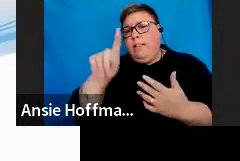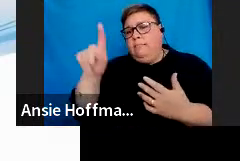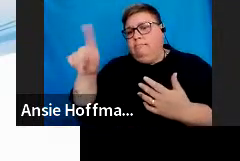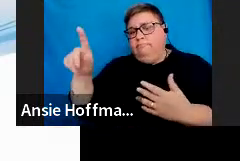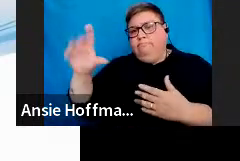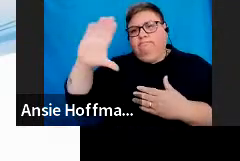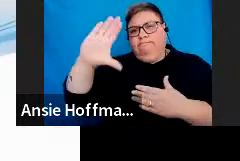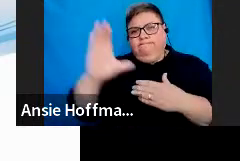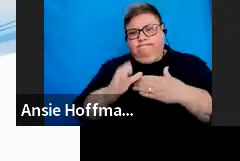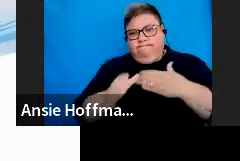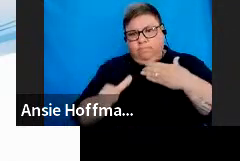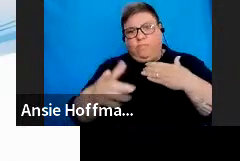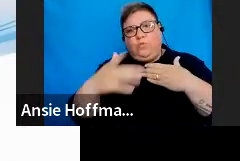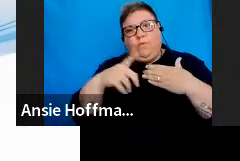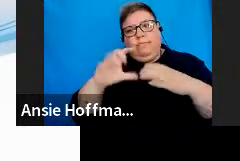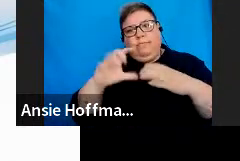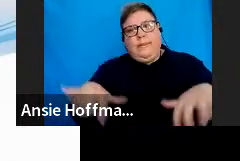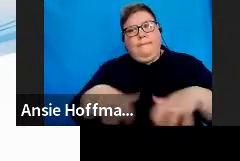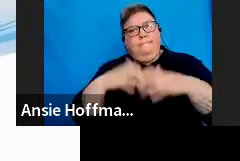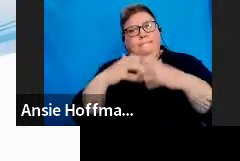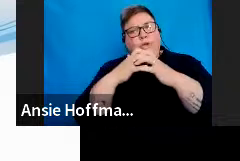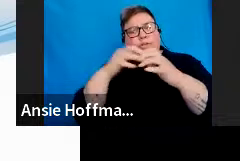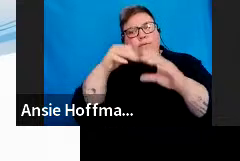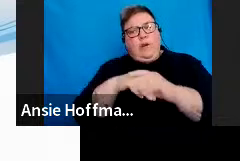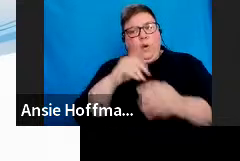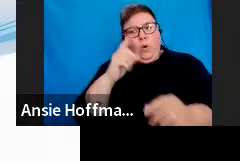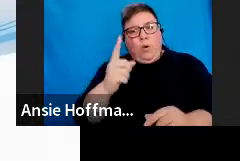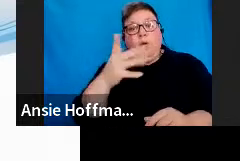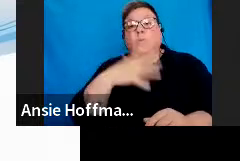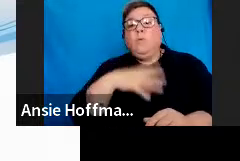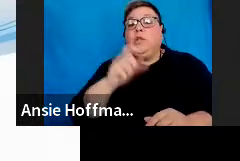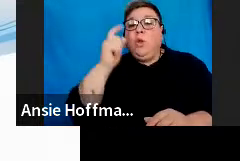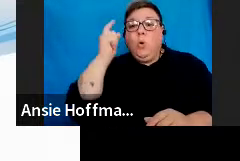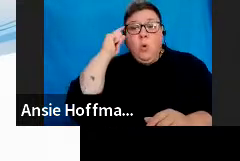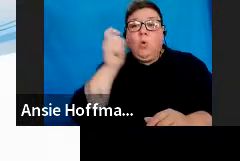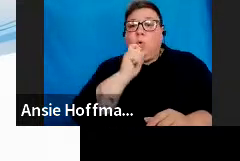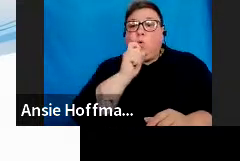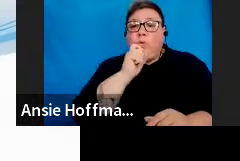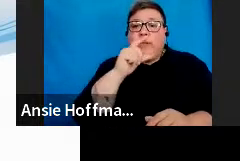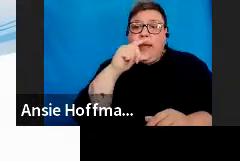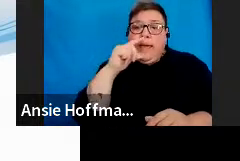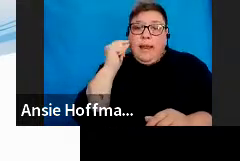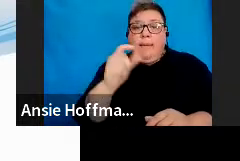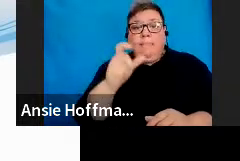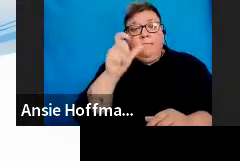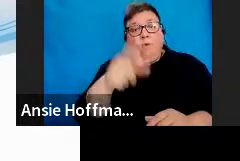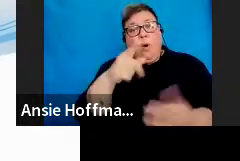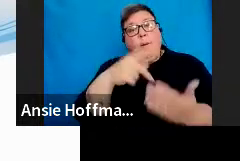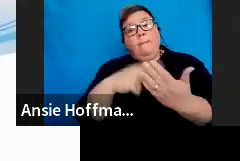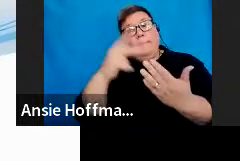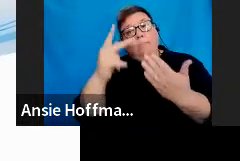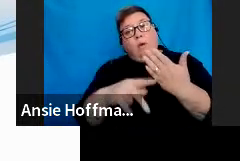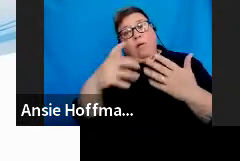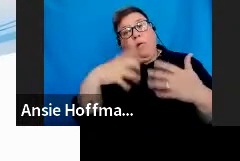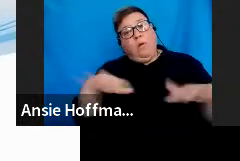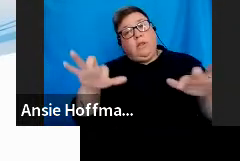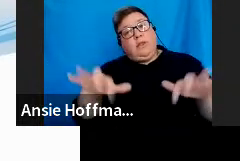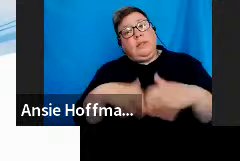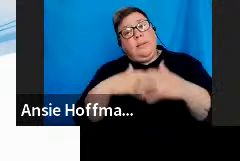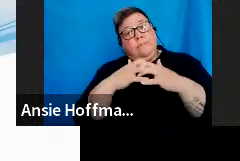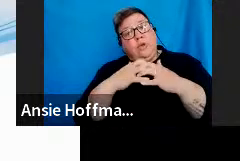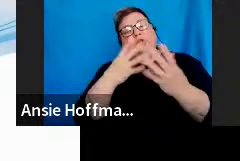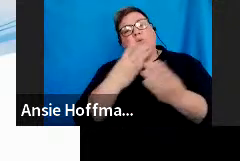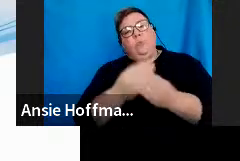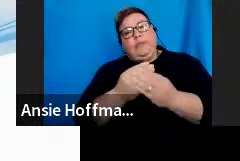You just need to make sure that you know what the username is for the profile that you want to merge your profile with.